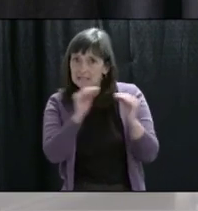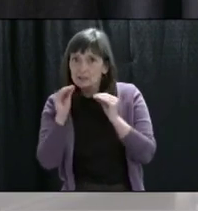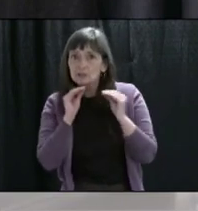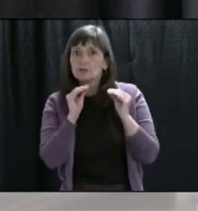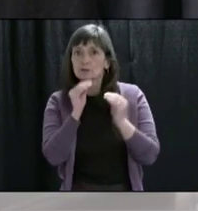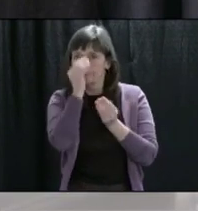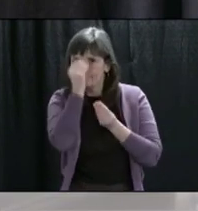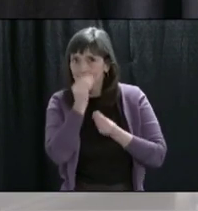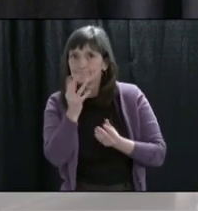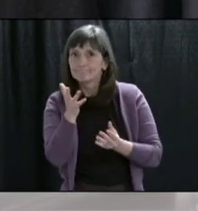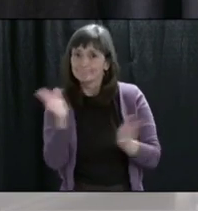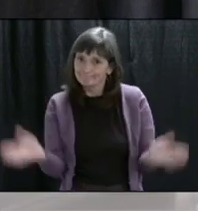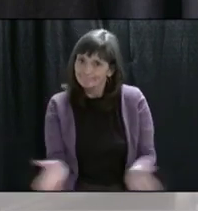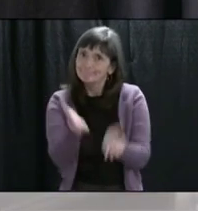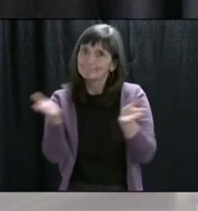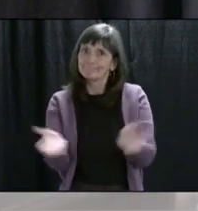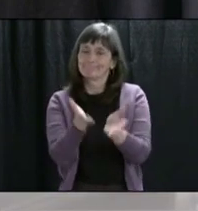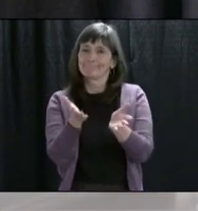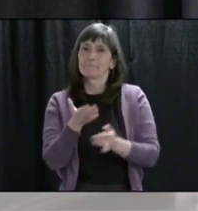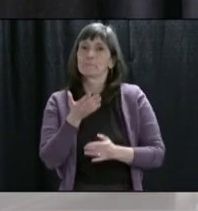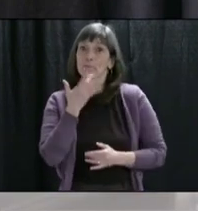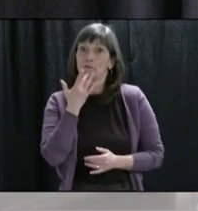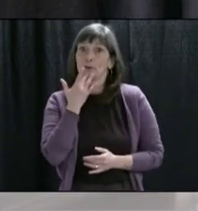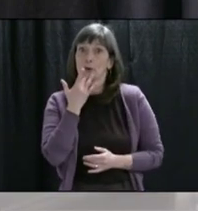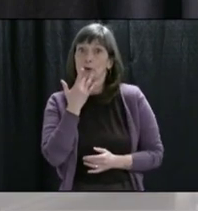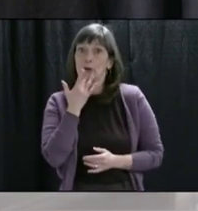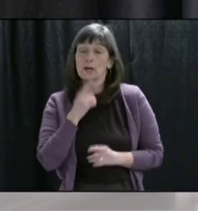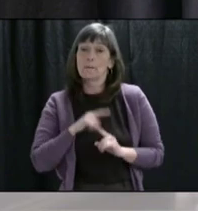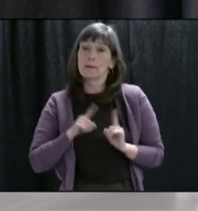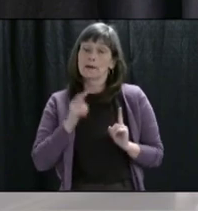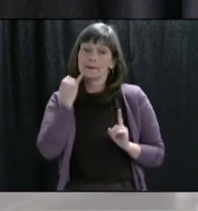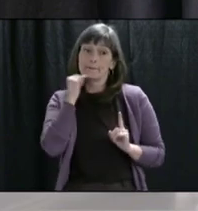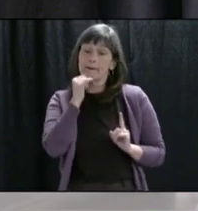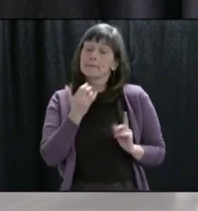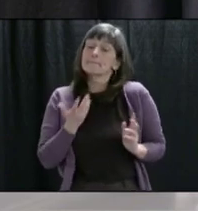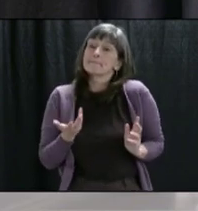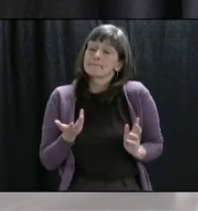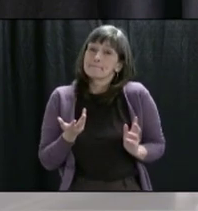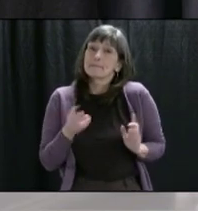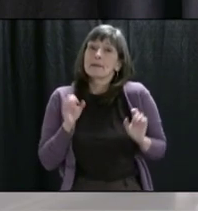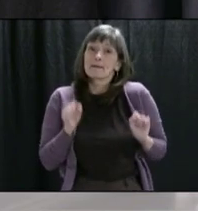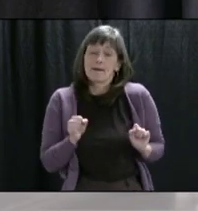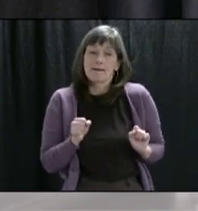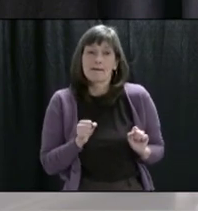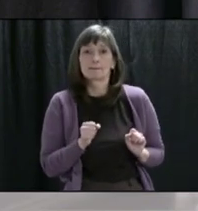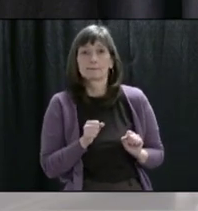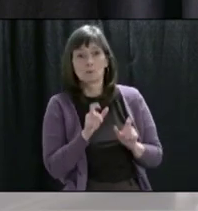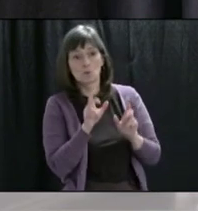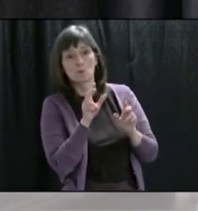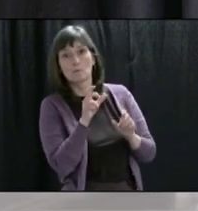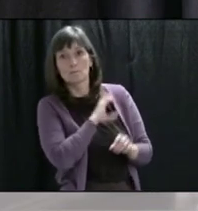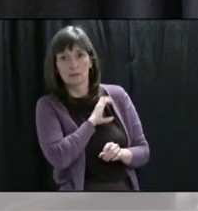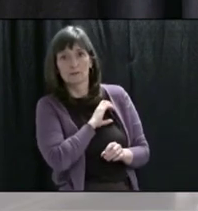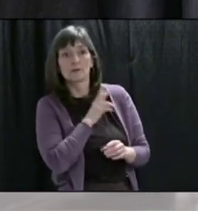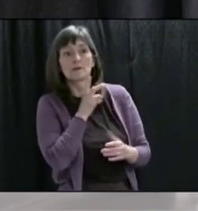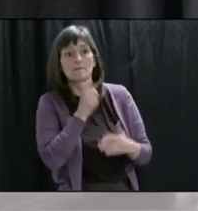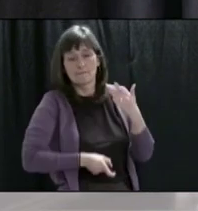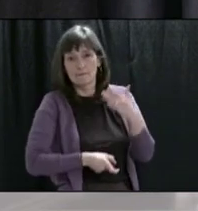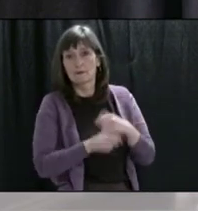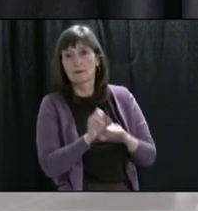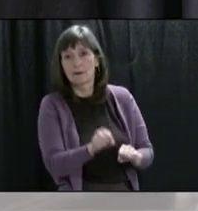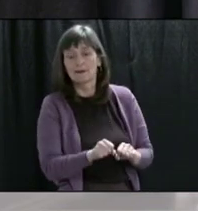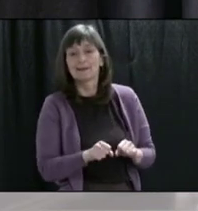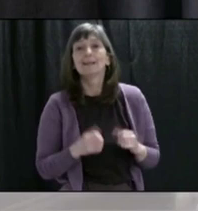are their preferred tools. But to help them, we have streamlined the process of enforcement, so that now,